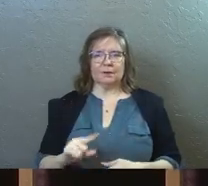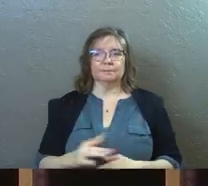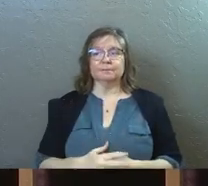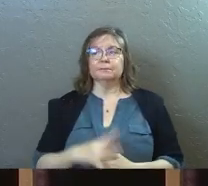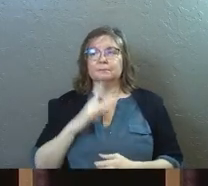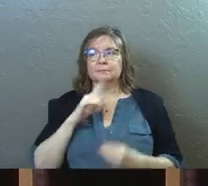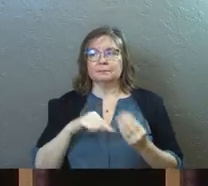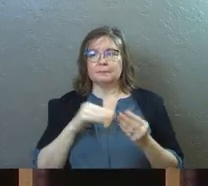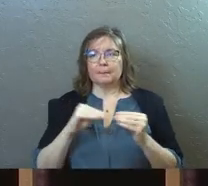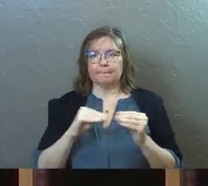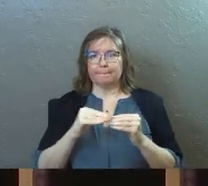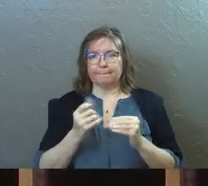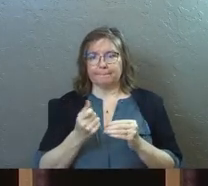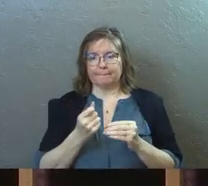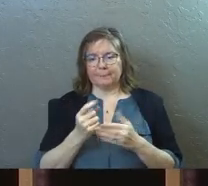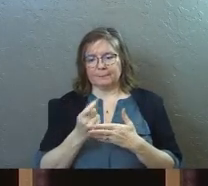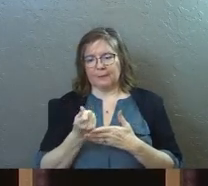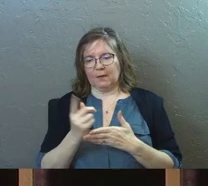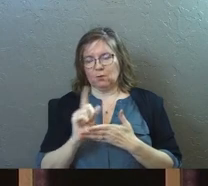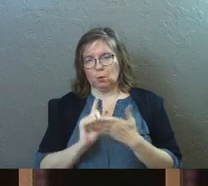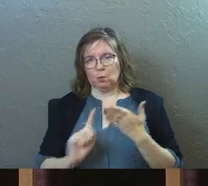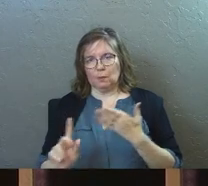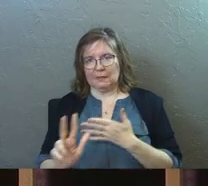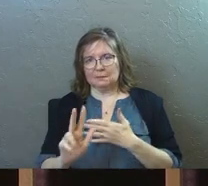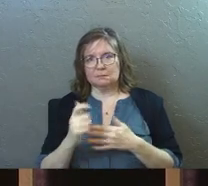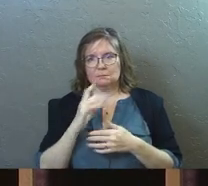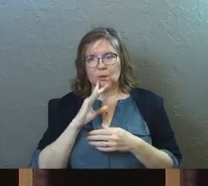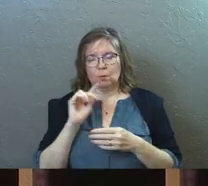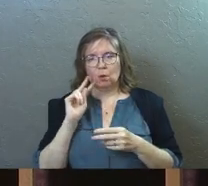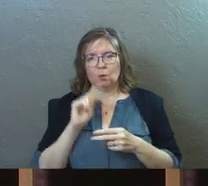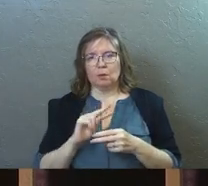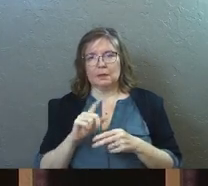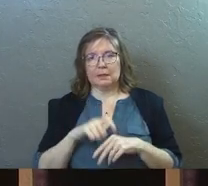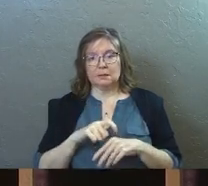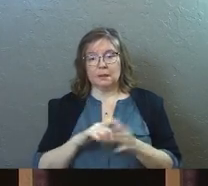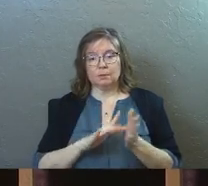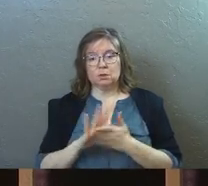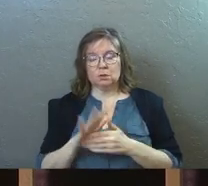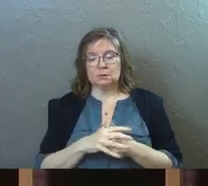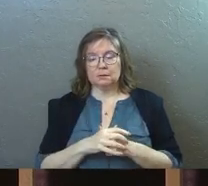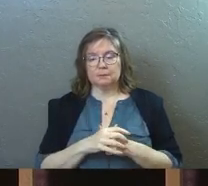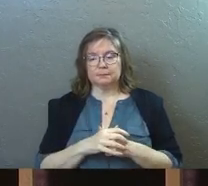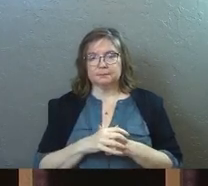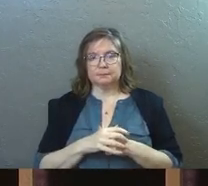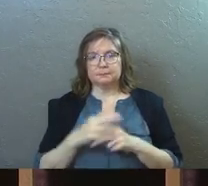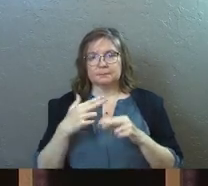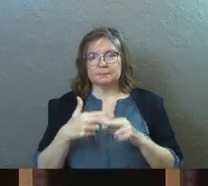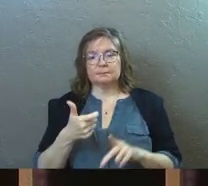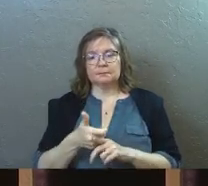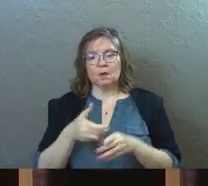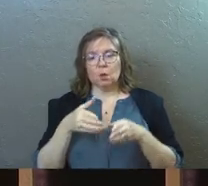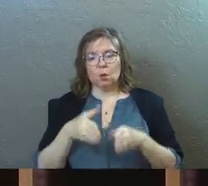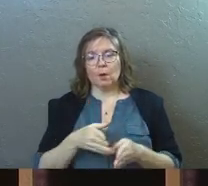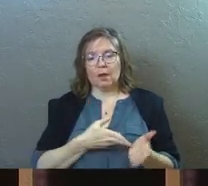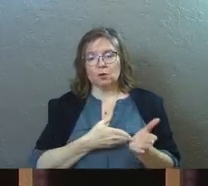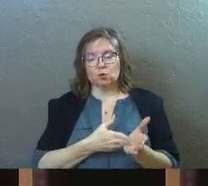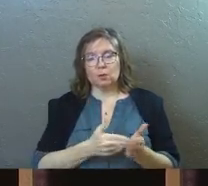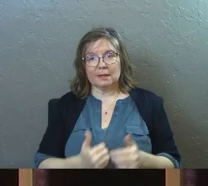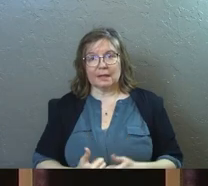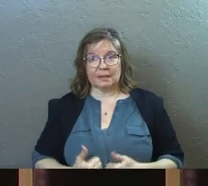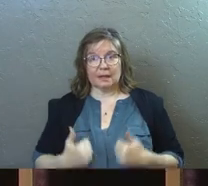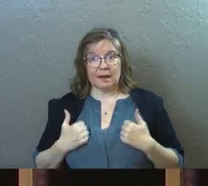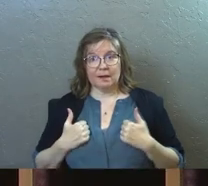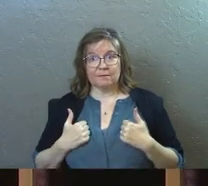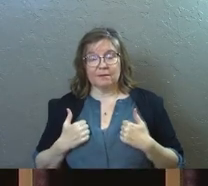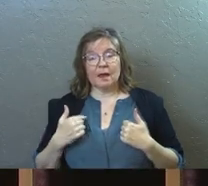I'm going to talk about this more in a few weeks. We're going to look at the time that Jesus called himself the way, the truth, and the life.